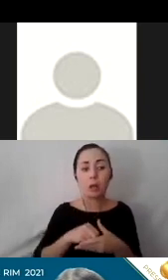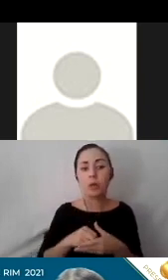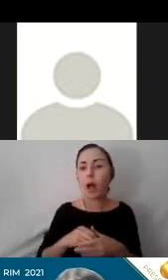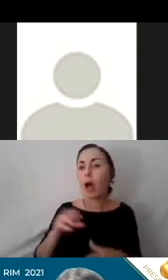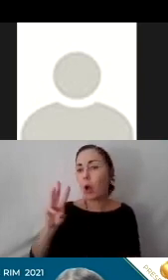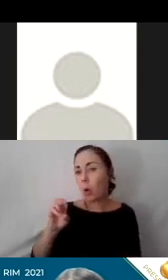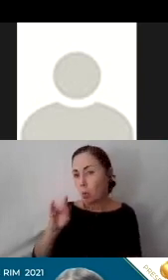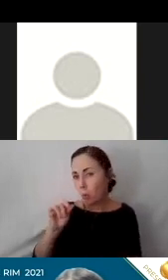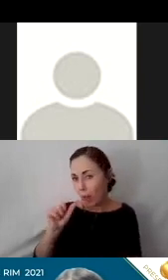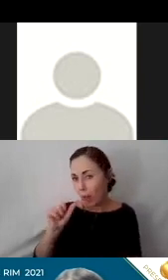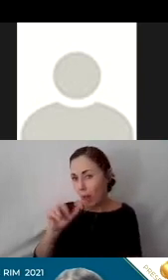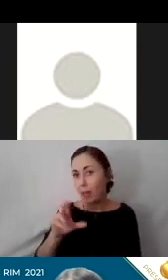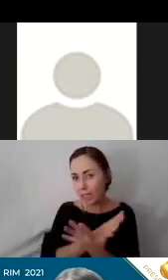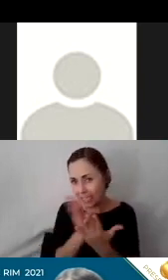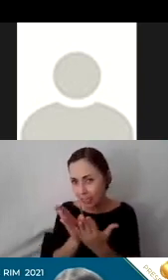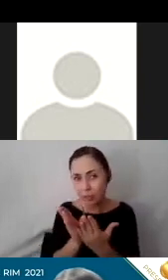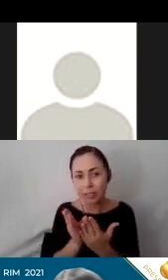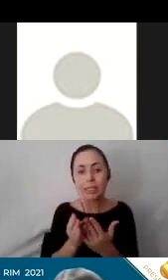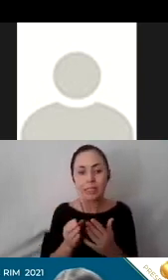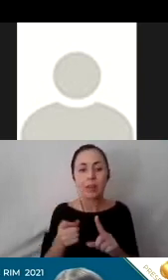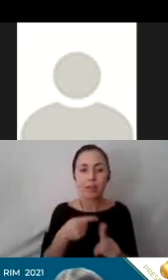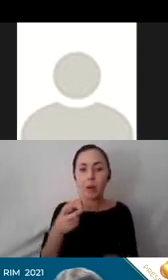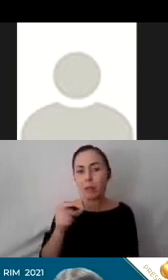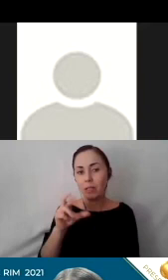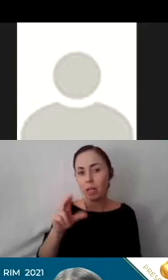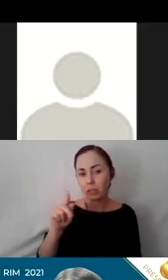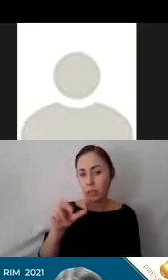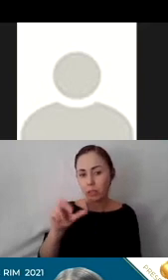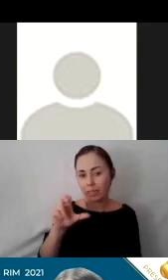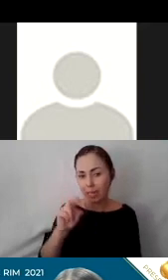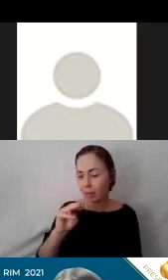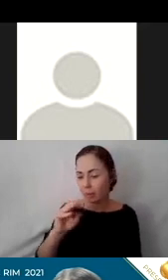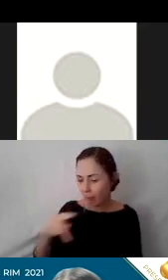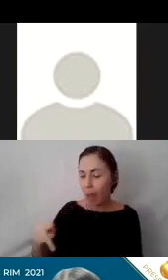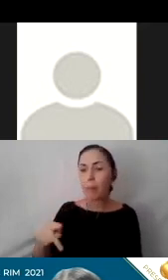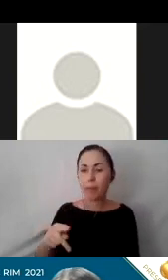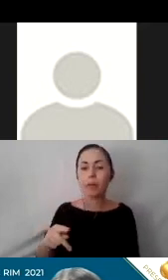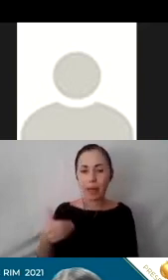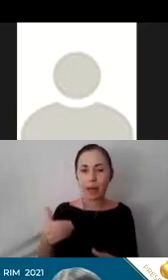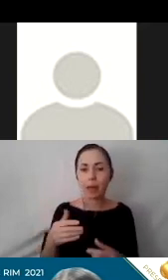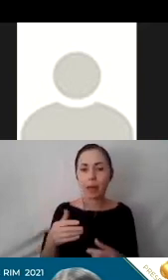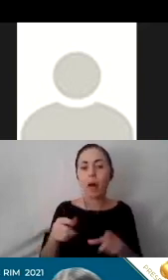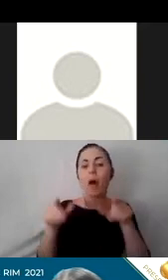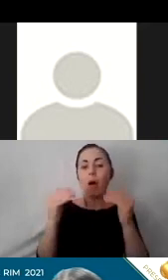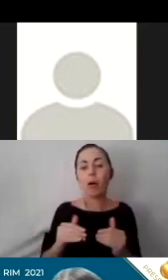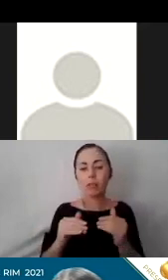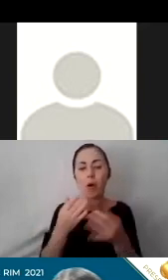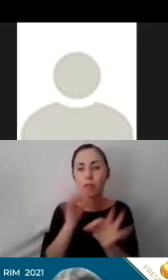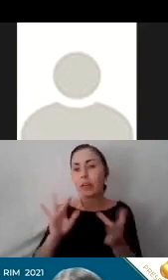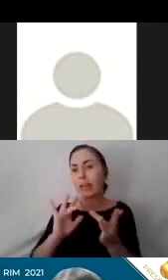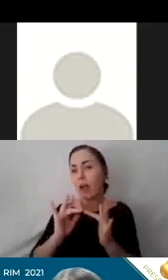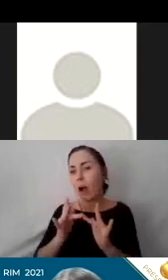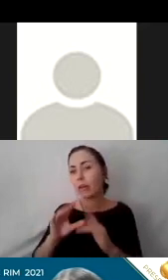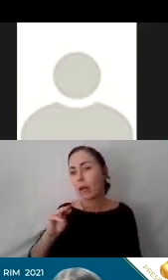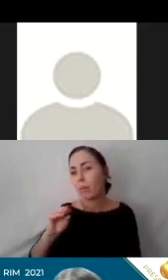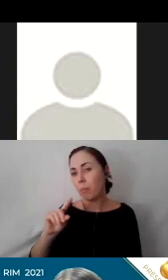powerful partnerships with families hosted by Dr. Karen Mapp and the AFECT free online modules for instructors in